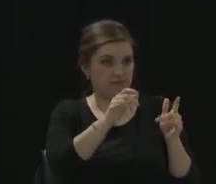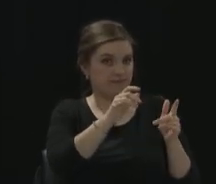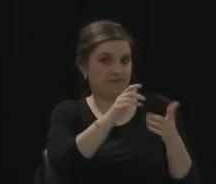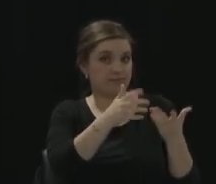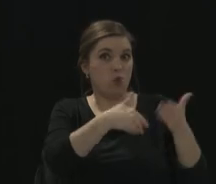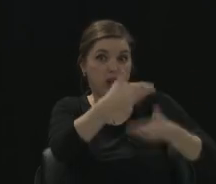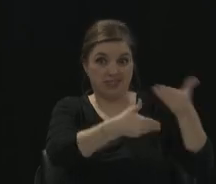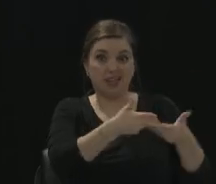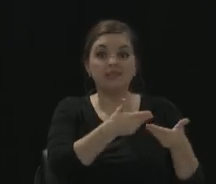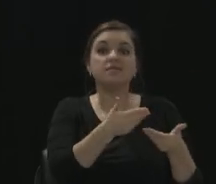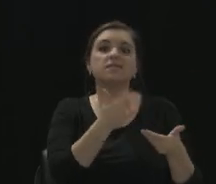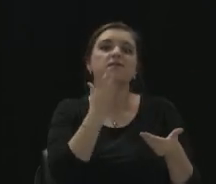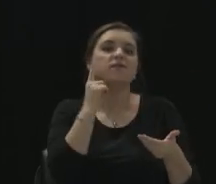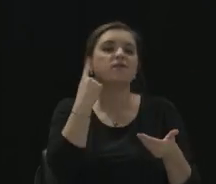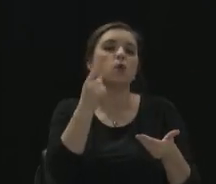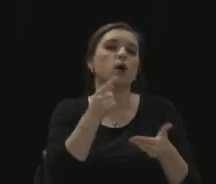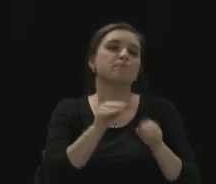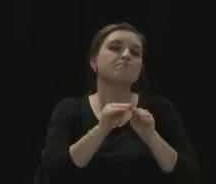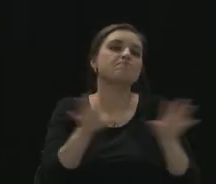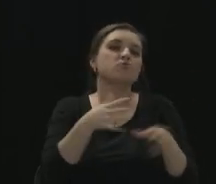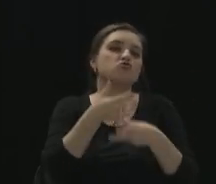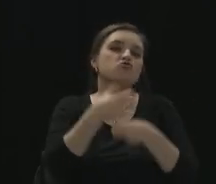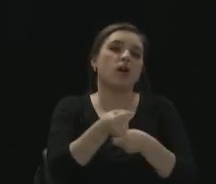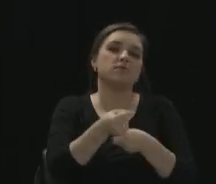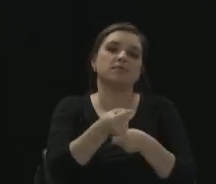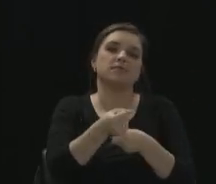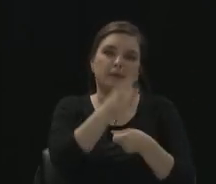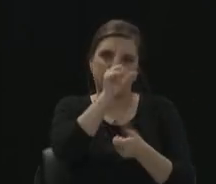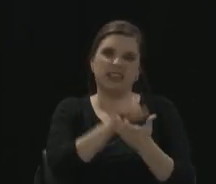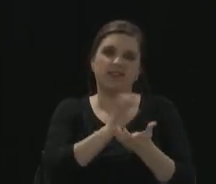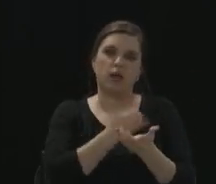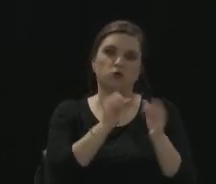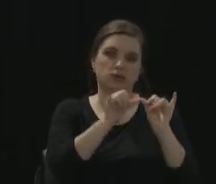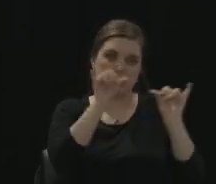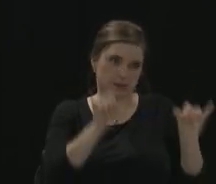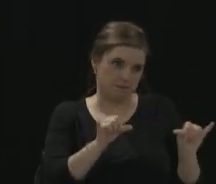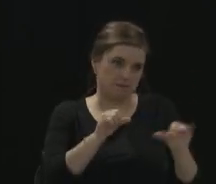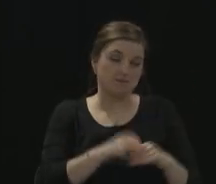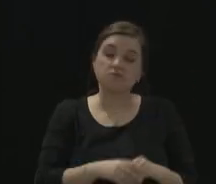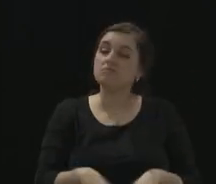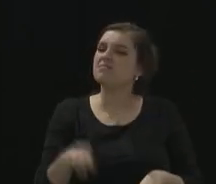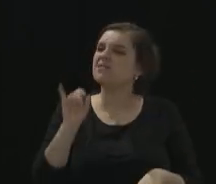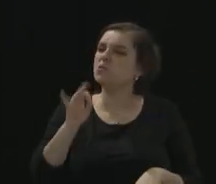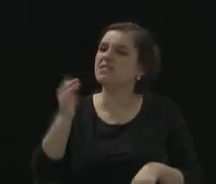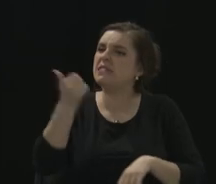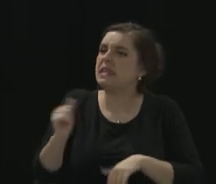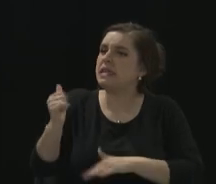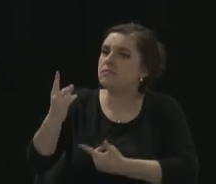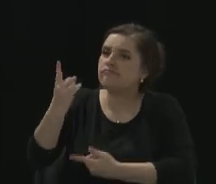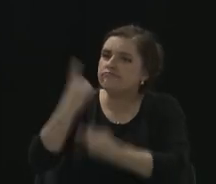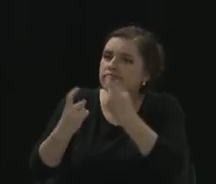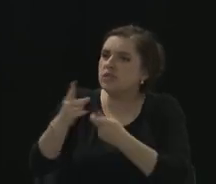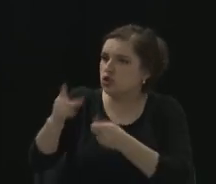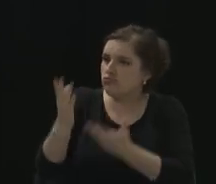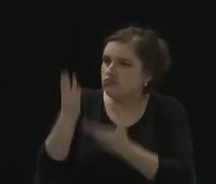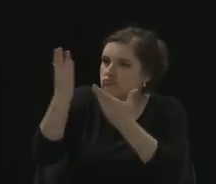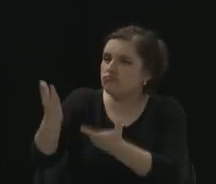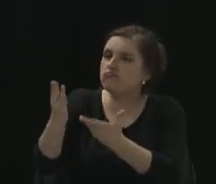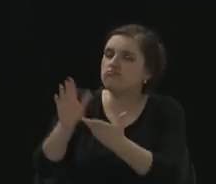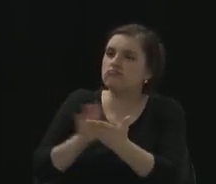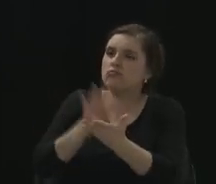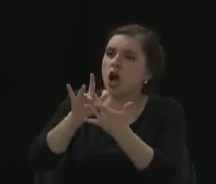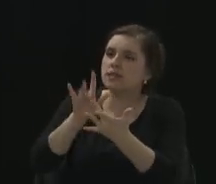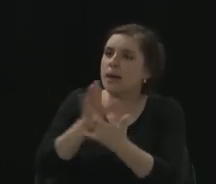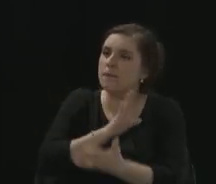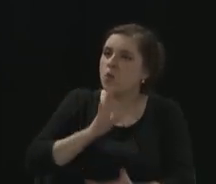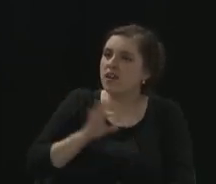for that. So if a person does have questions, you suggested they could contact the Board of Elections. Is there an email, a phone number that you'd like to share